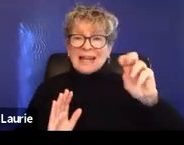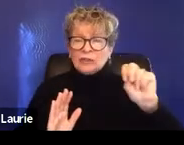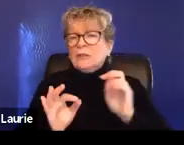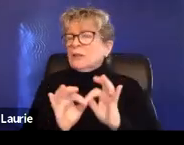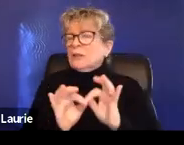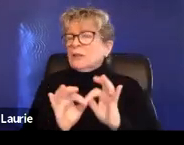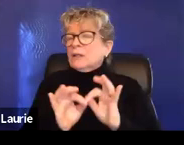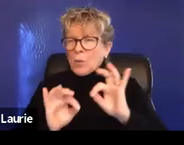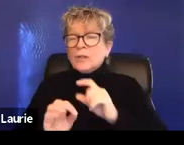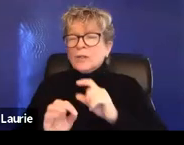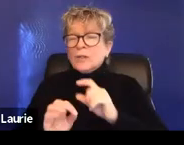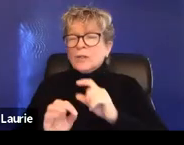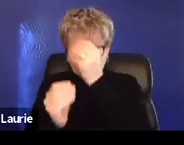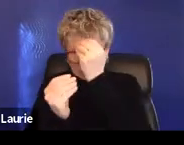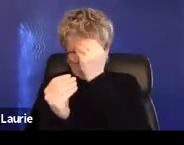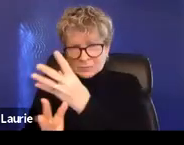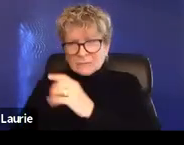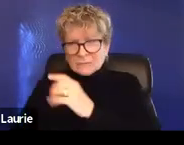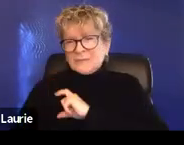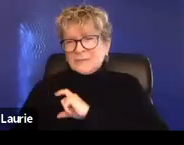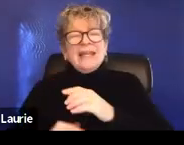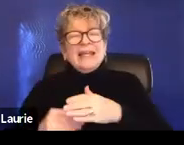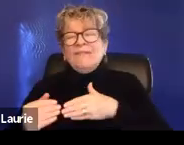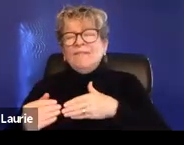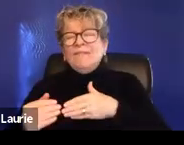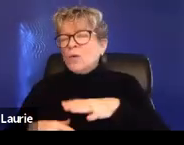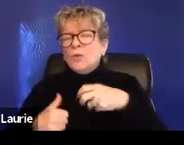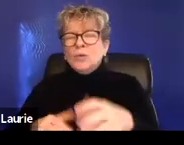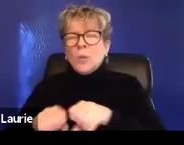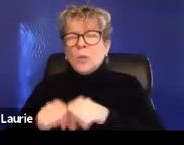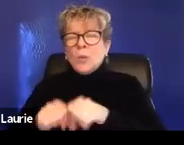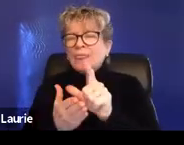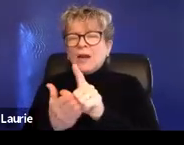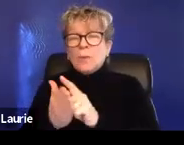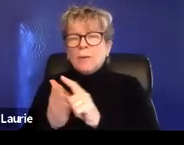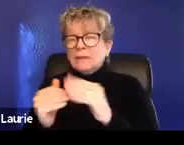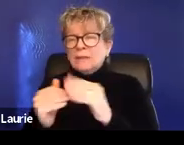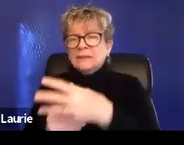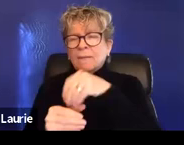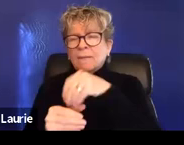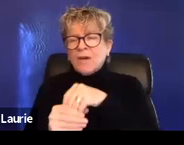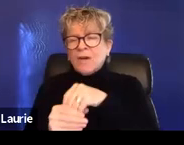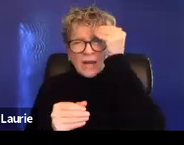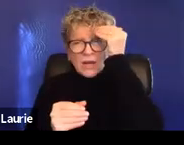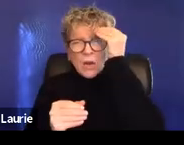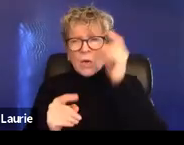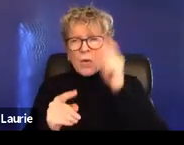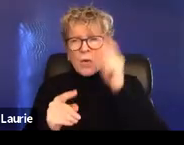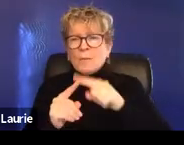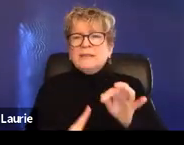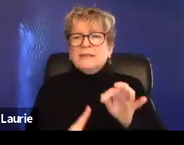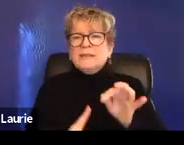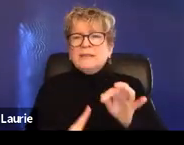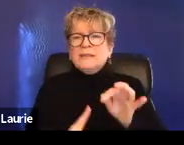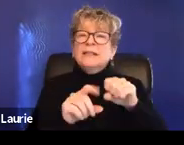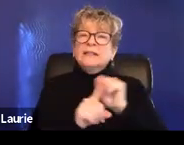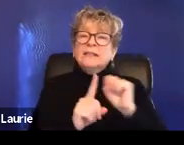much as we may not want to get, um, the criminal system involved, um, especially in situations where